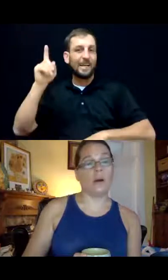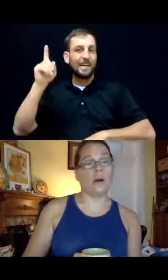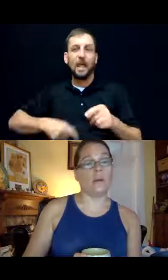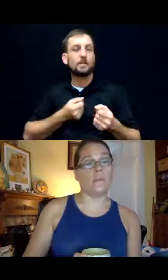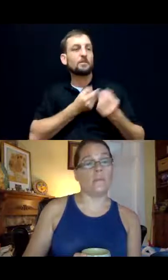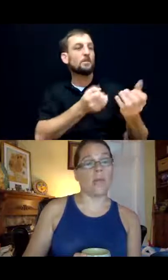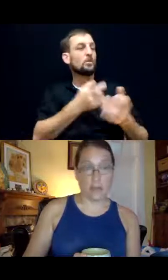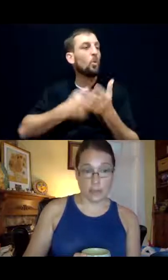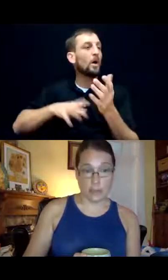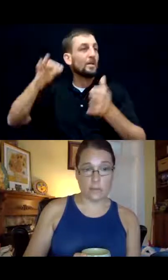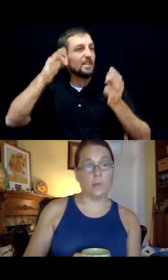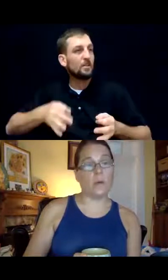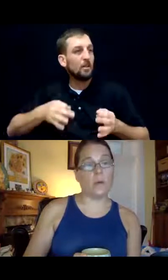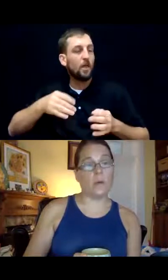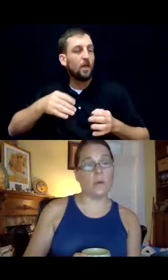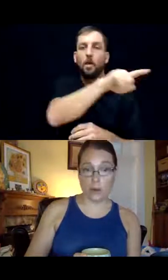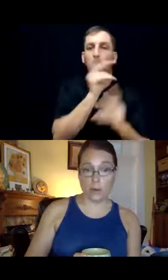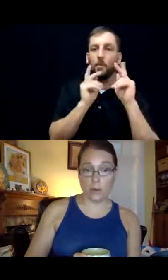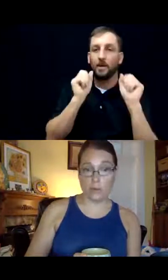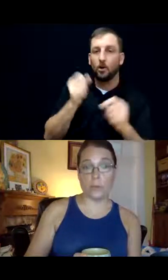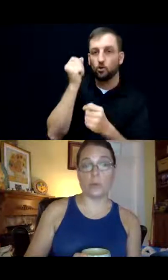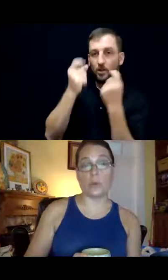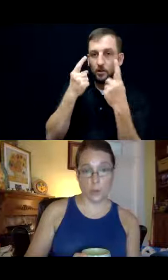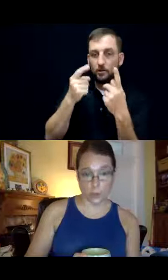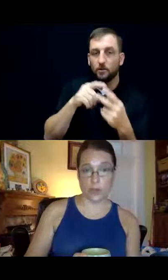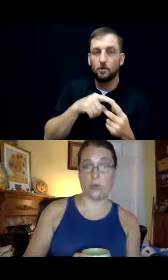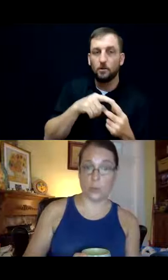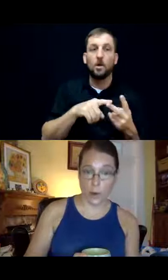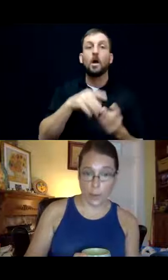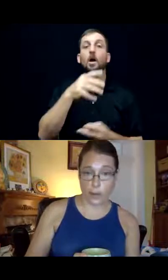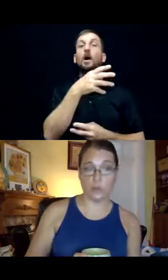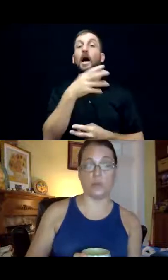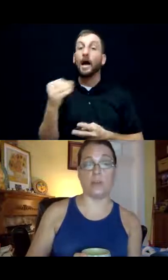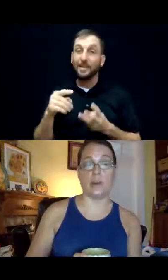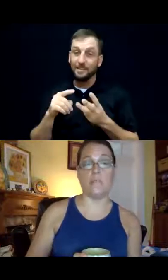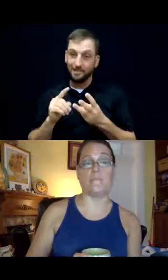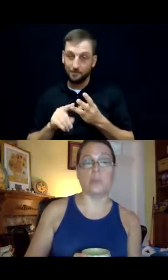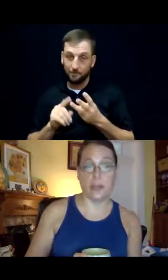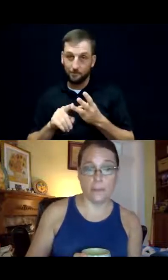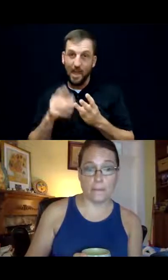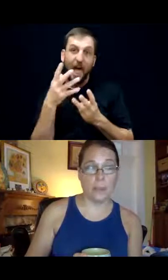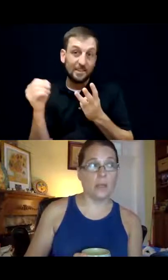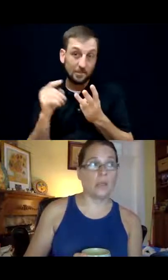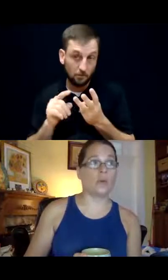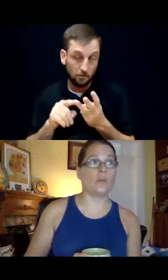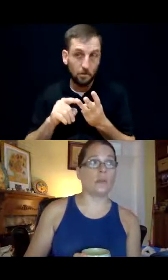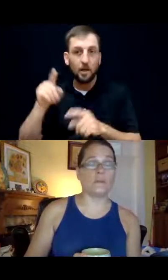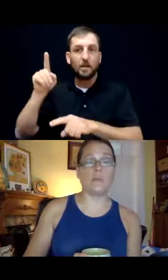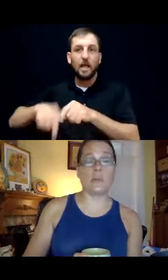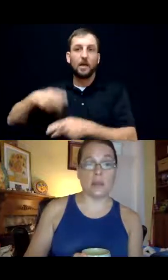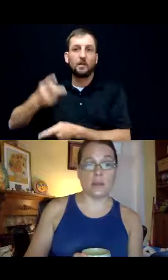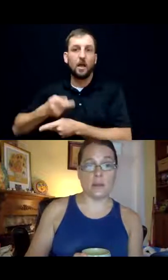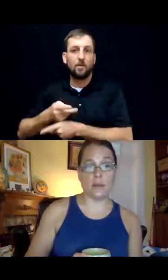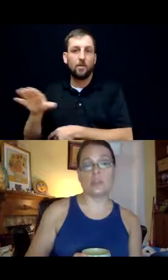Um, and unable to care for their person and or property due to an infirmity. So for the